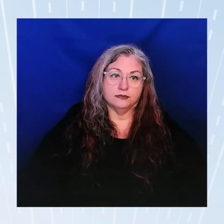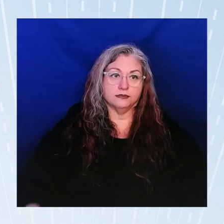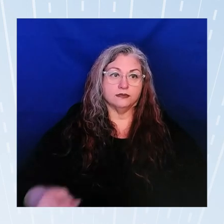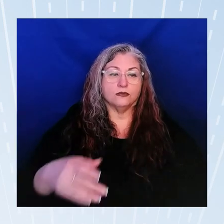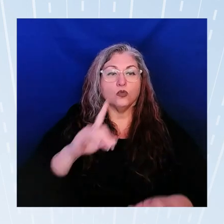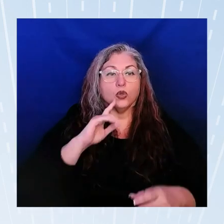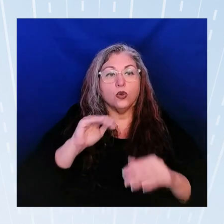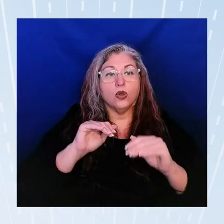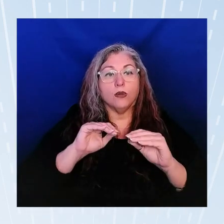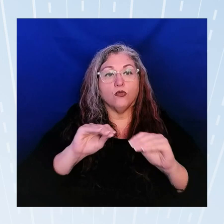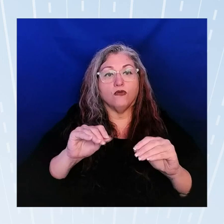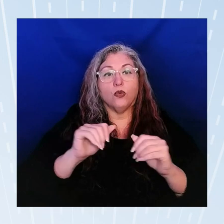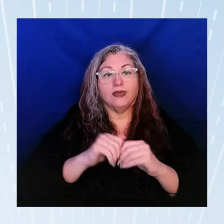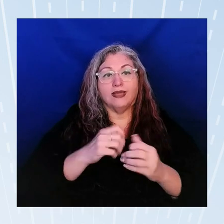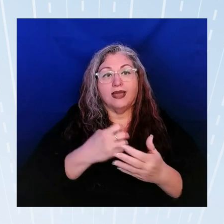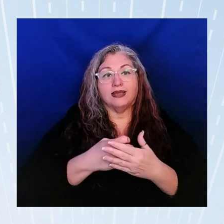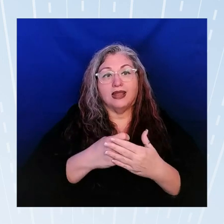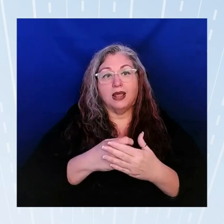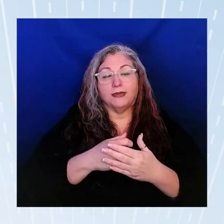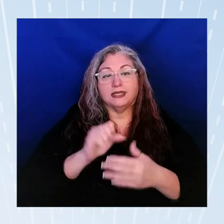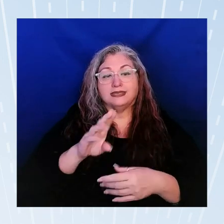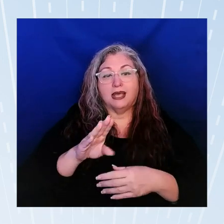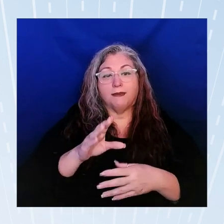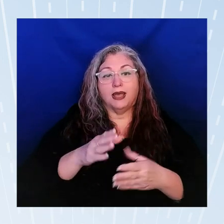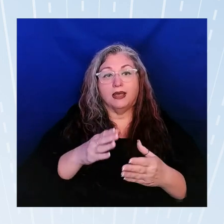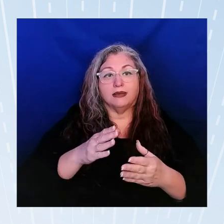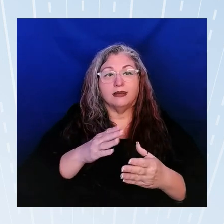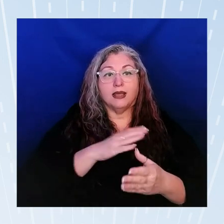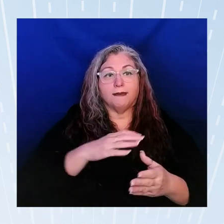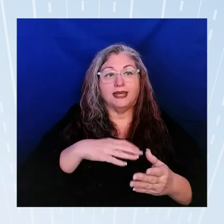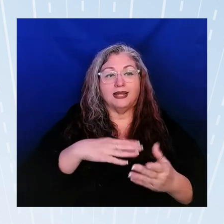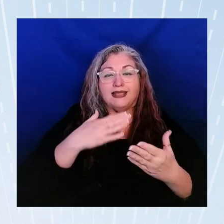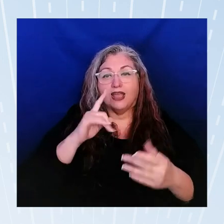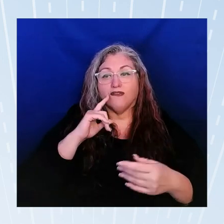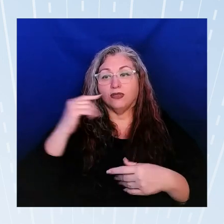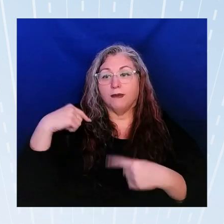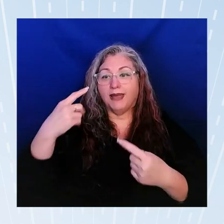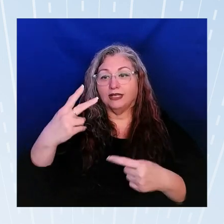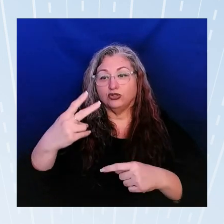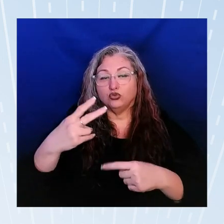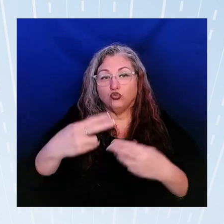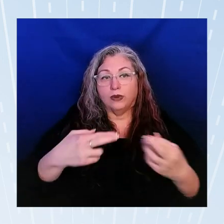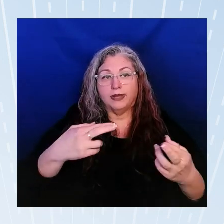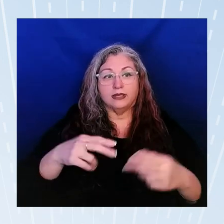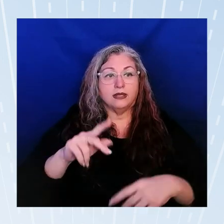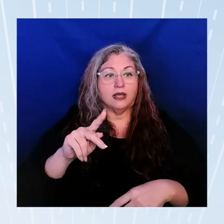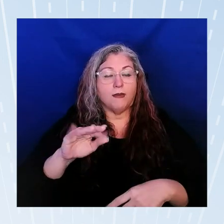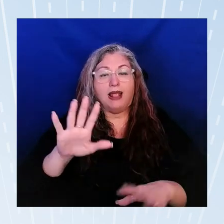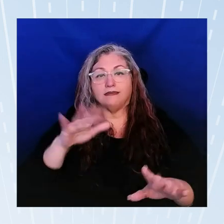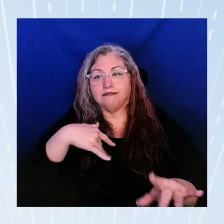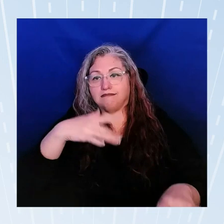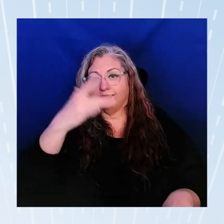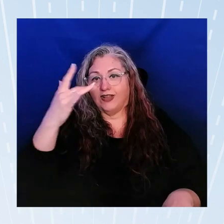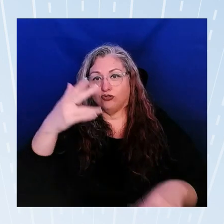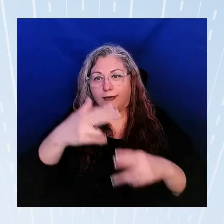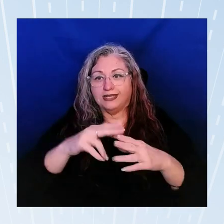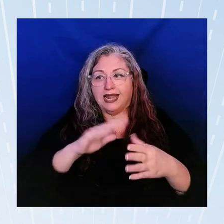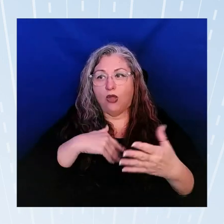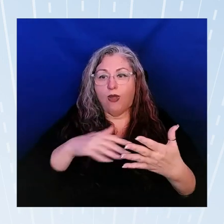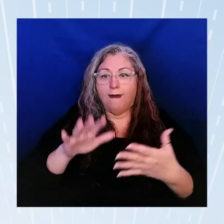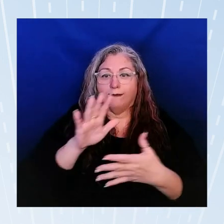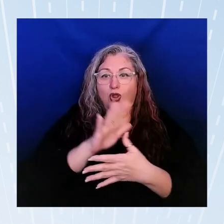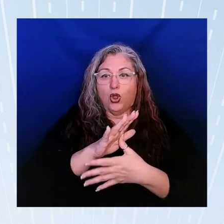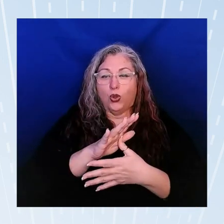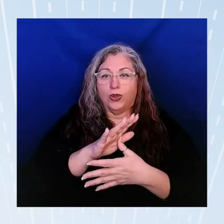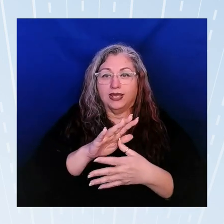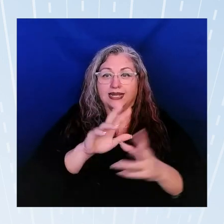equity subcommittee thank you for the past two recommendations yeah come on uh i neglected to mention our priority issue areas